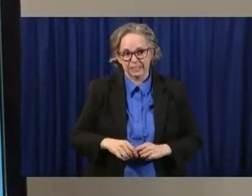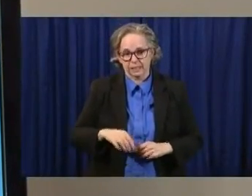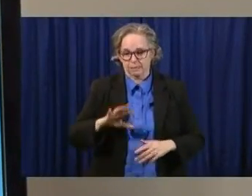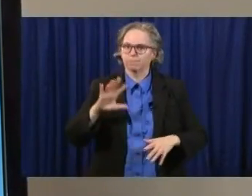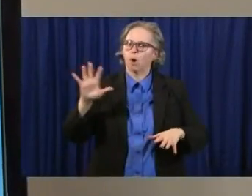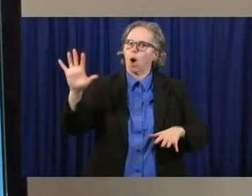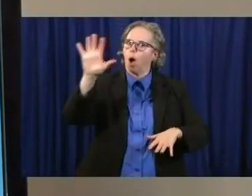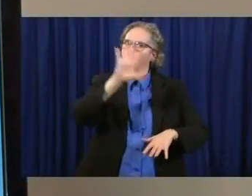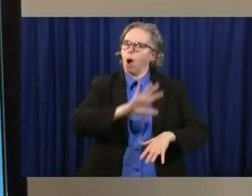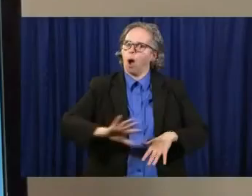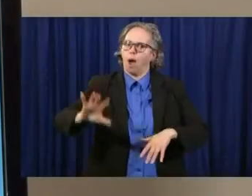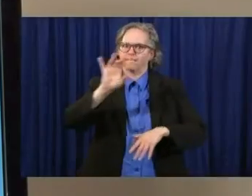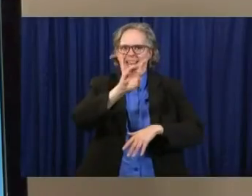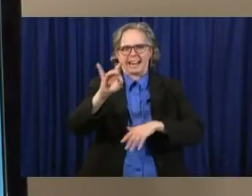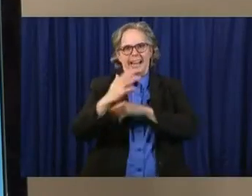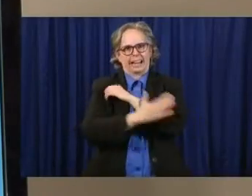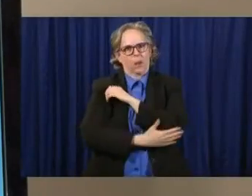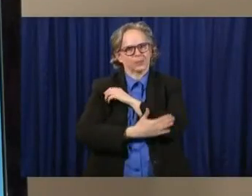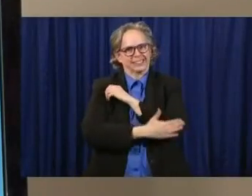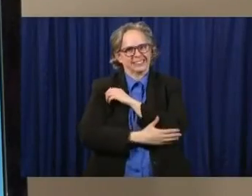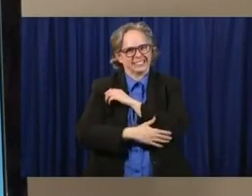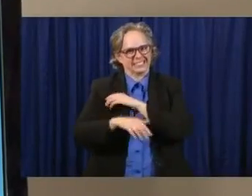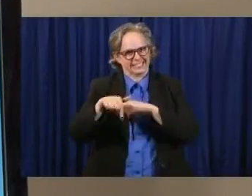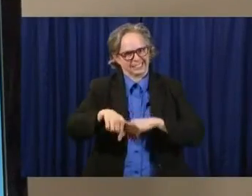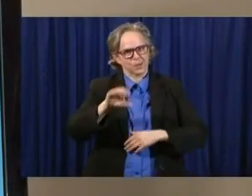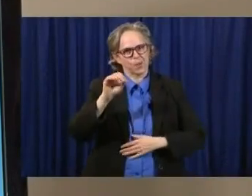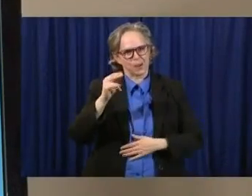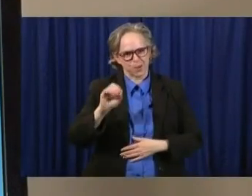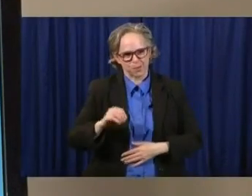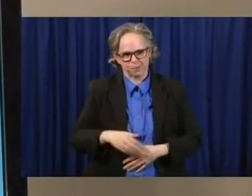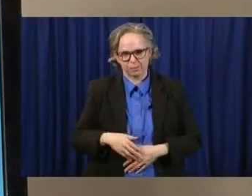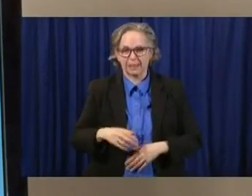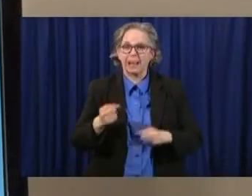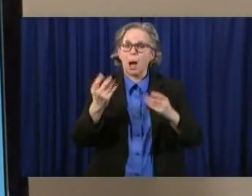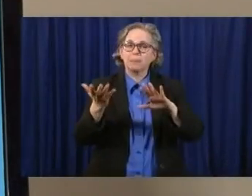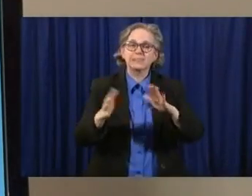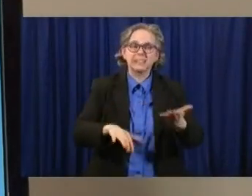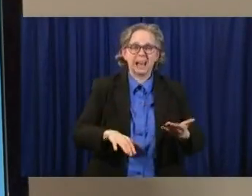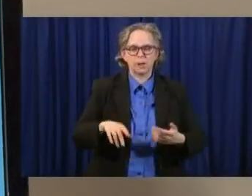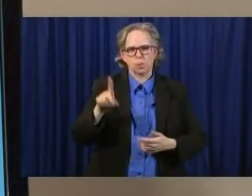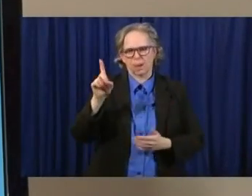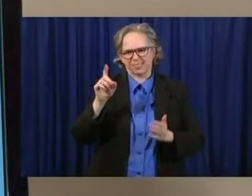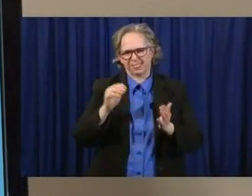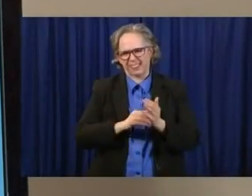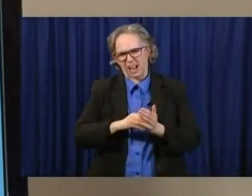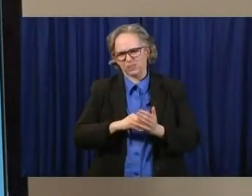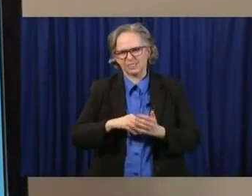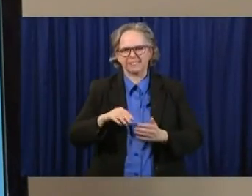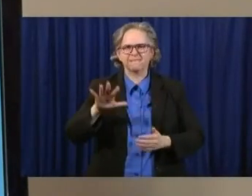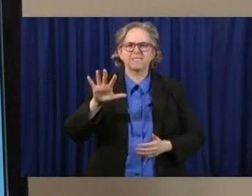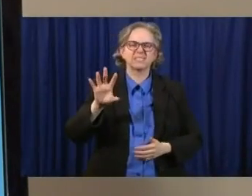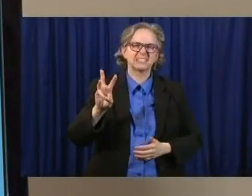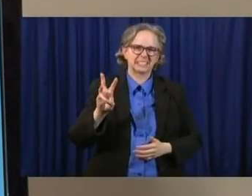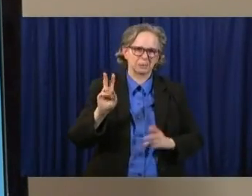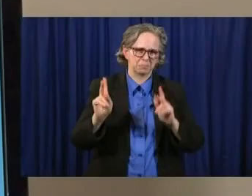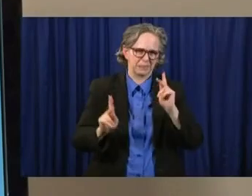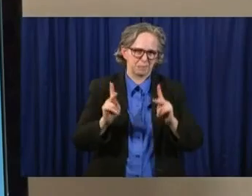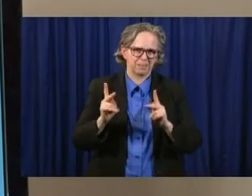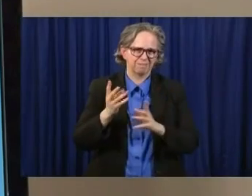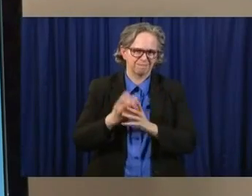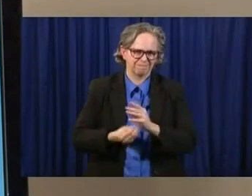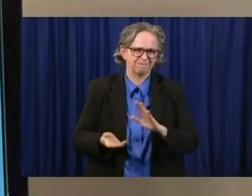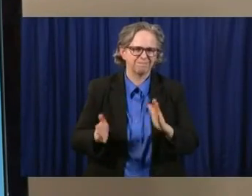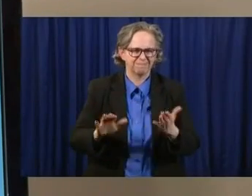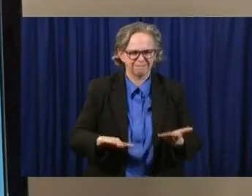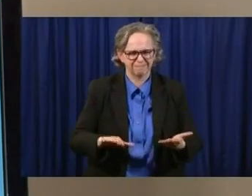and our deaths now have reached 1,056. Next.